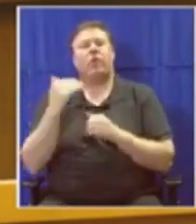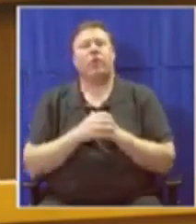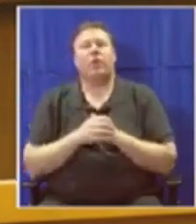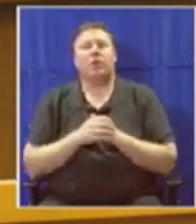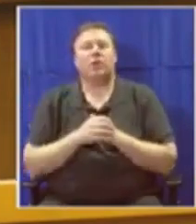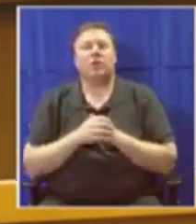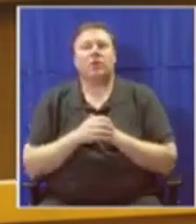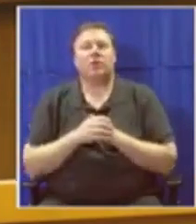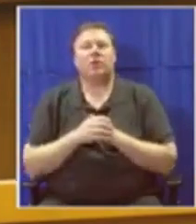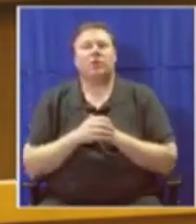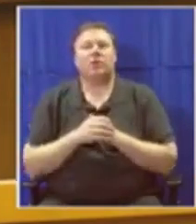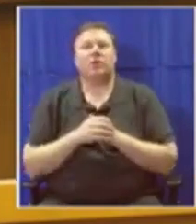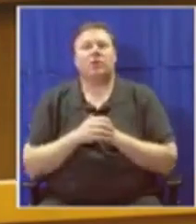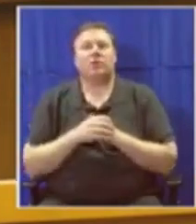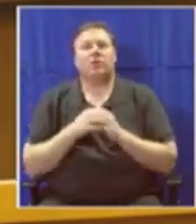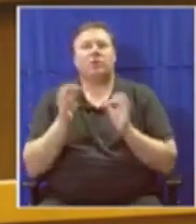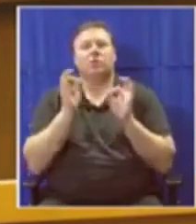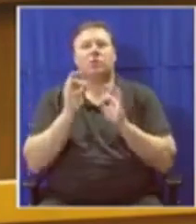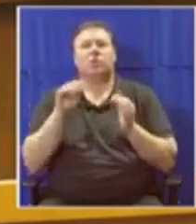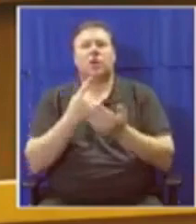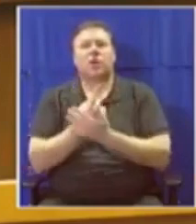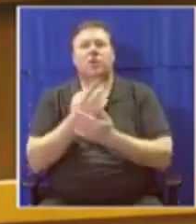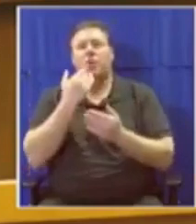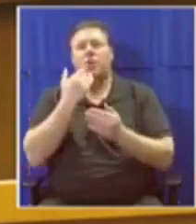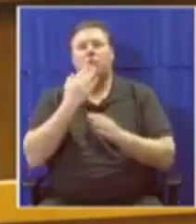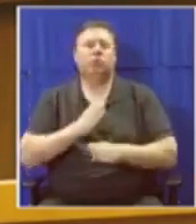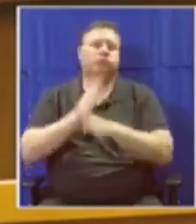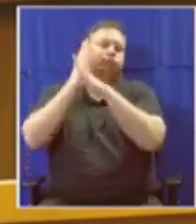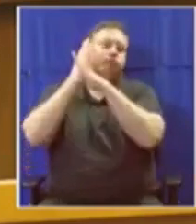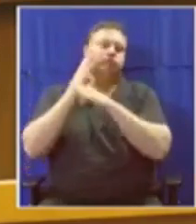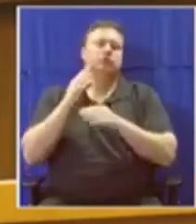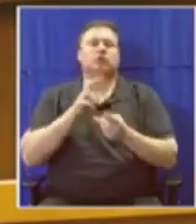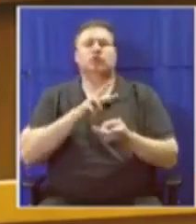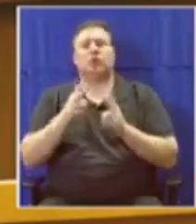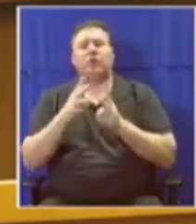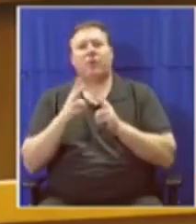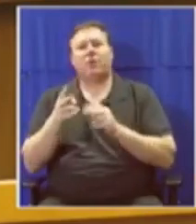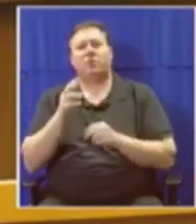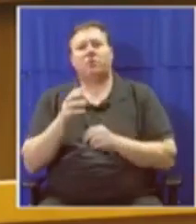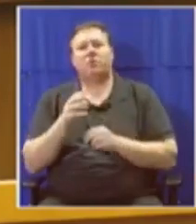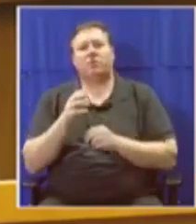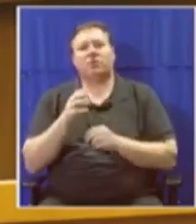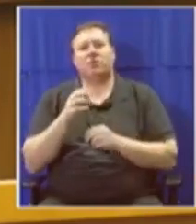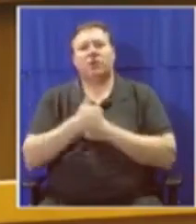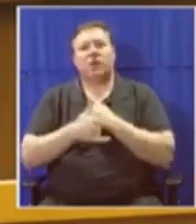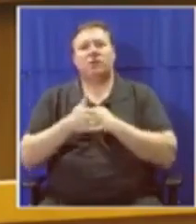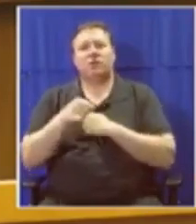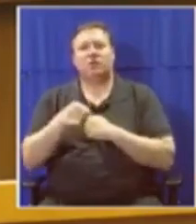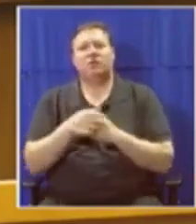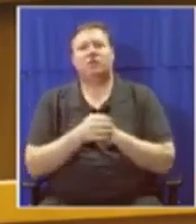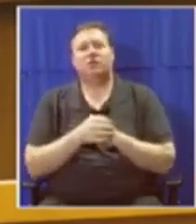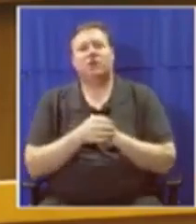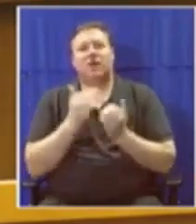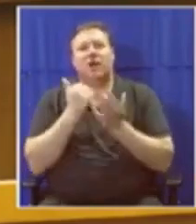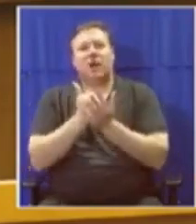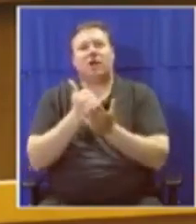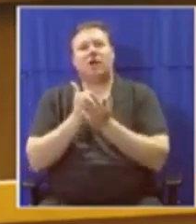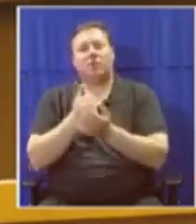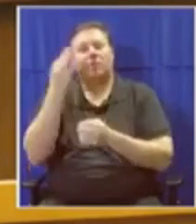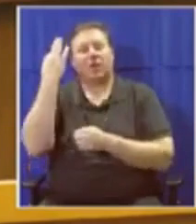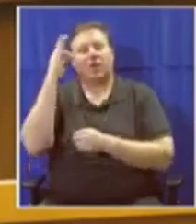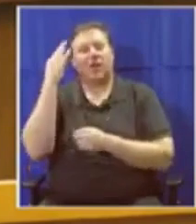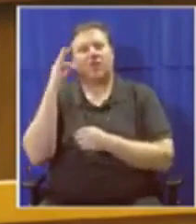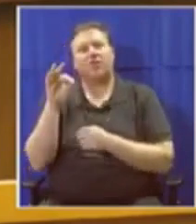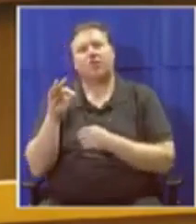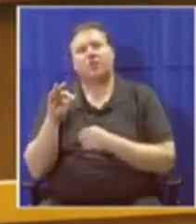there are no consequences for those who are resisting transformation in this country. They are aided by the government